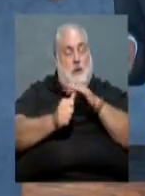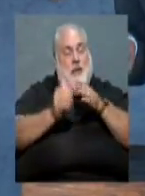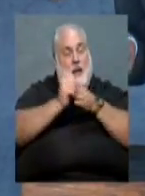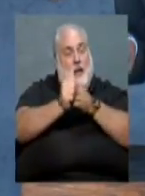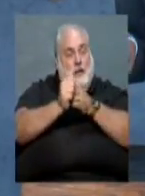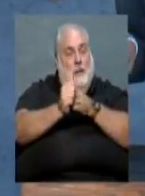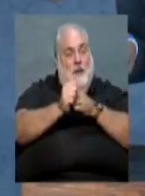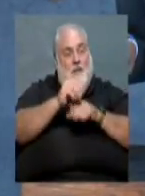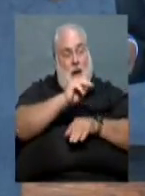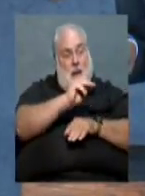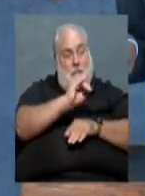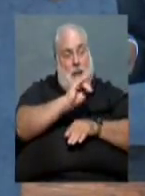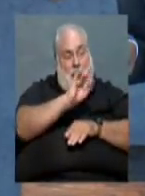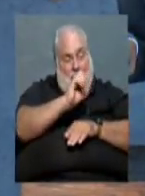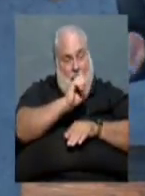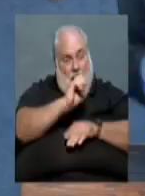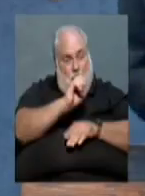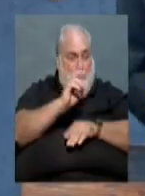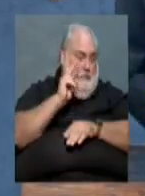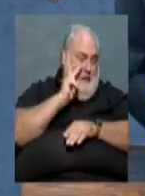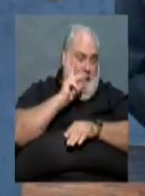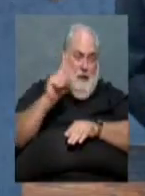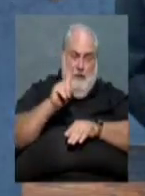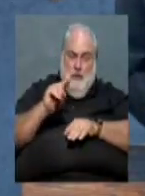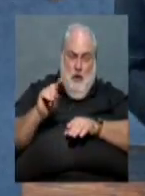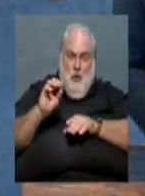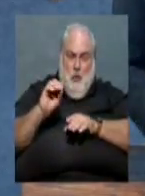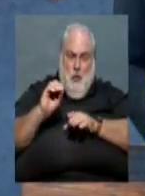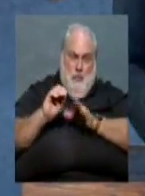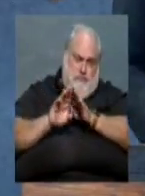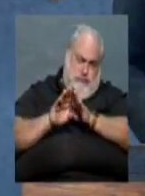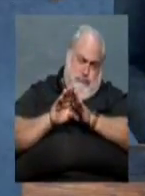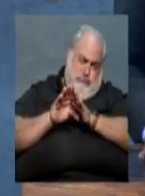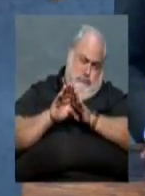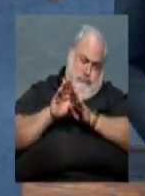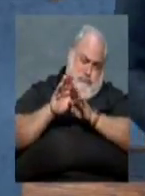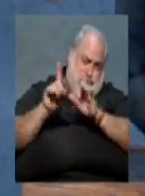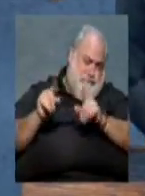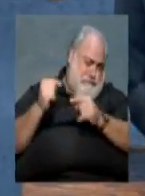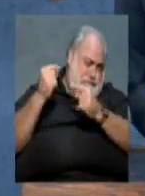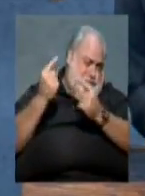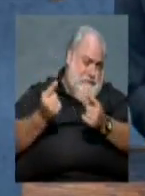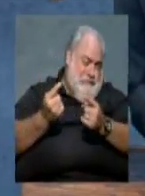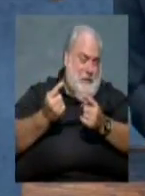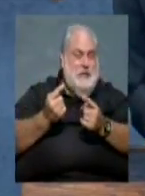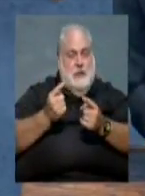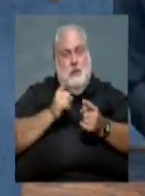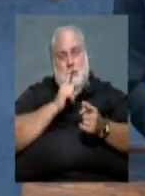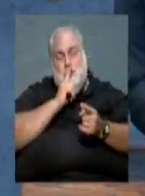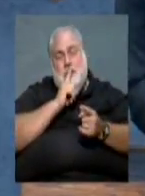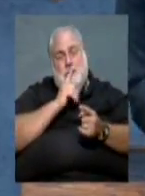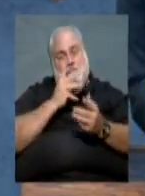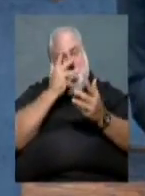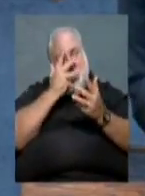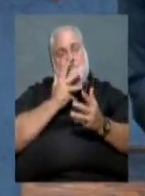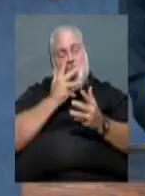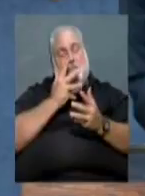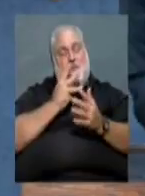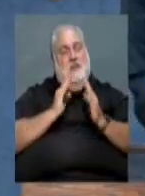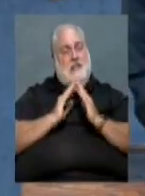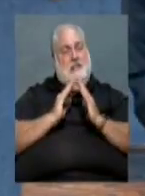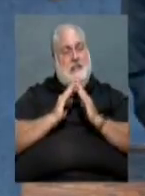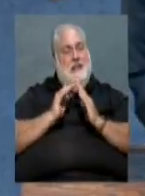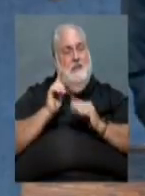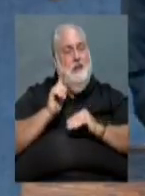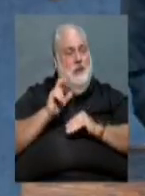we have grown since he's been here. So you're right, it is bittersweet for us at this